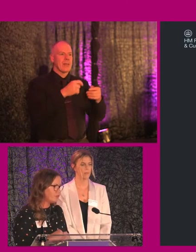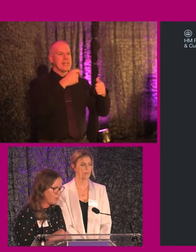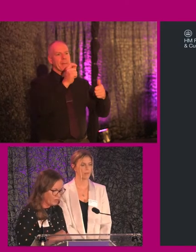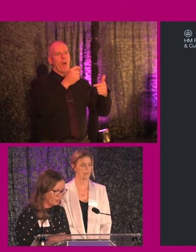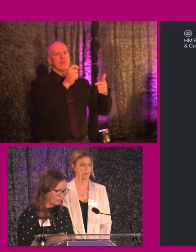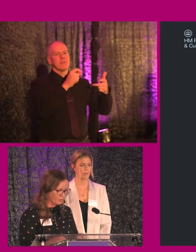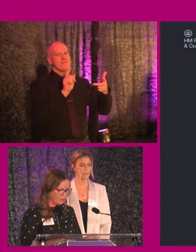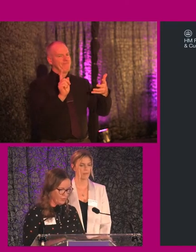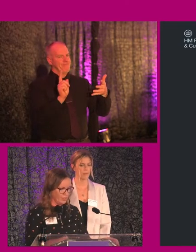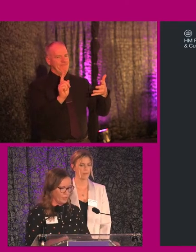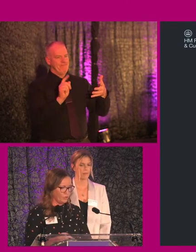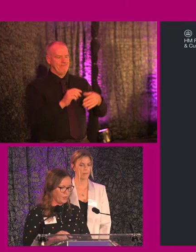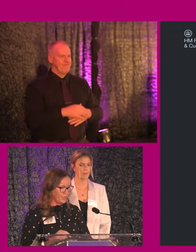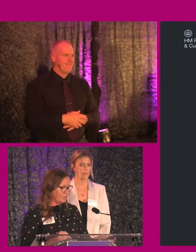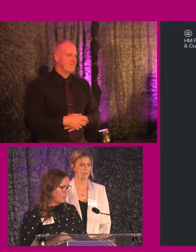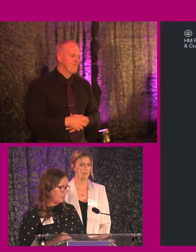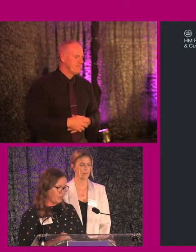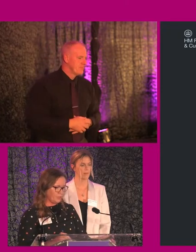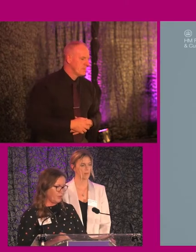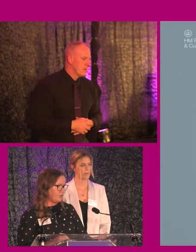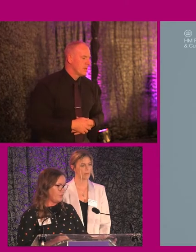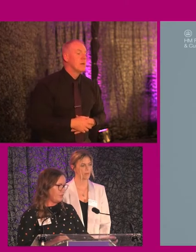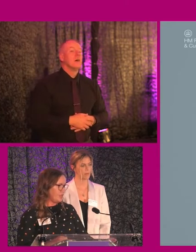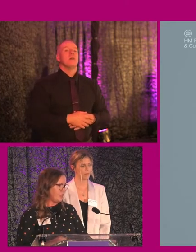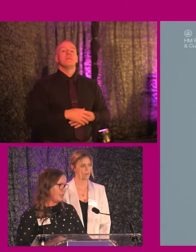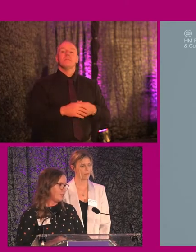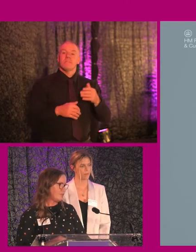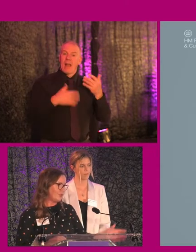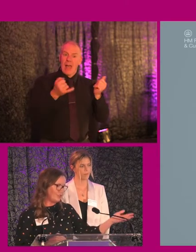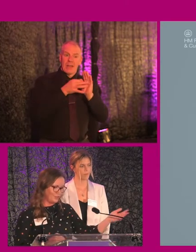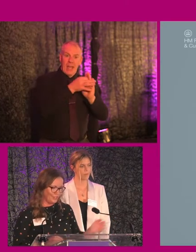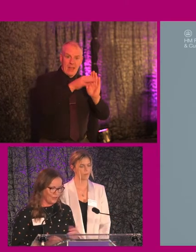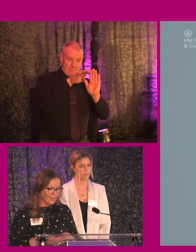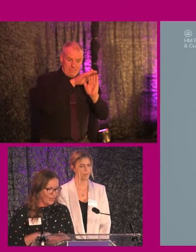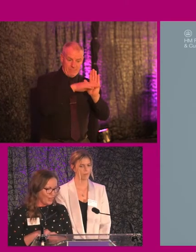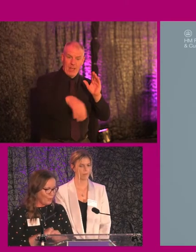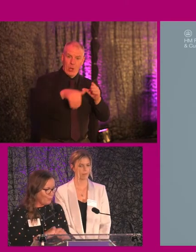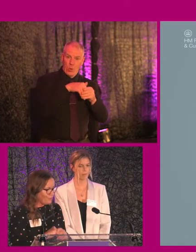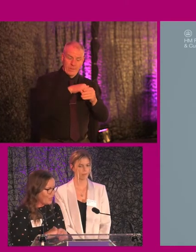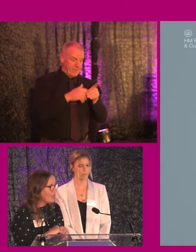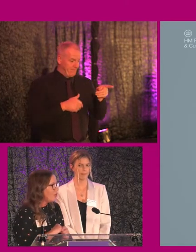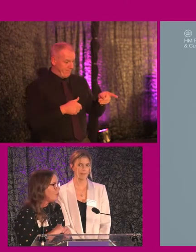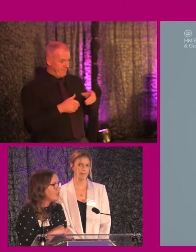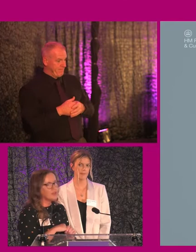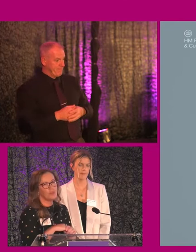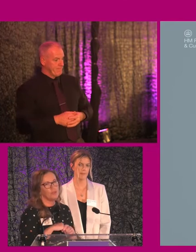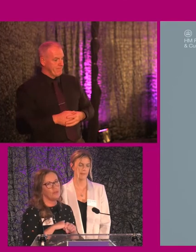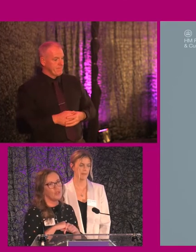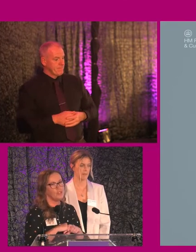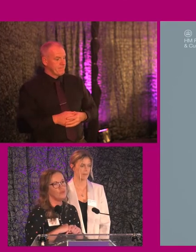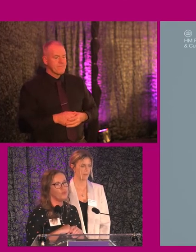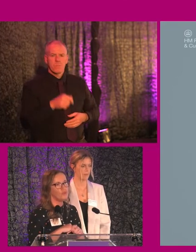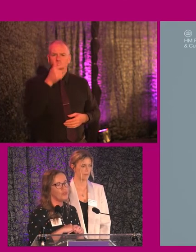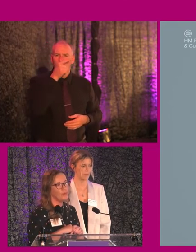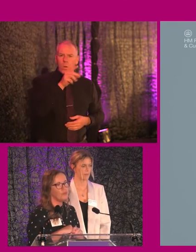of requirements. So we progressively developed our inclusive design guide, which you can see here. We were lucky because we